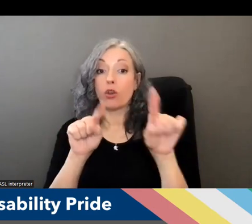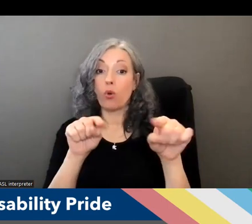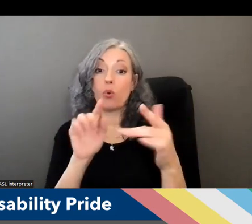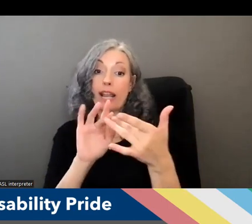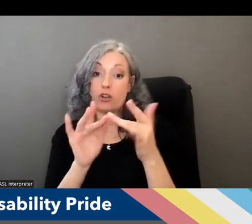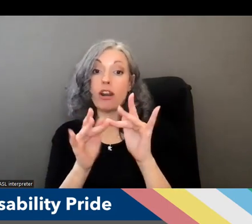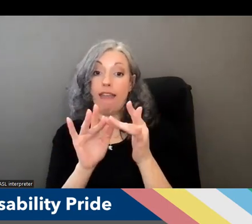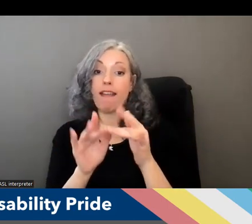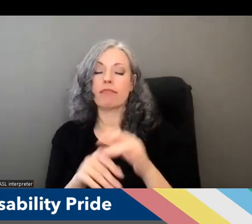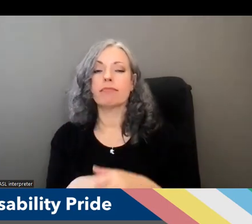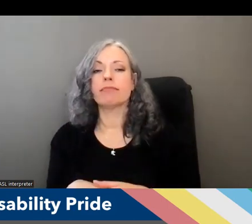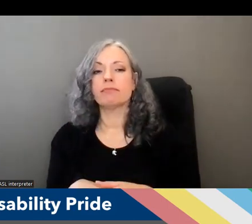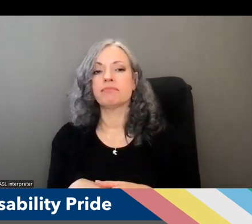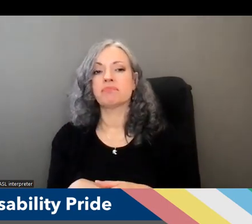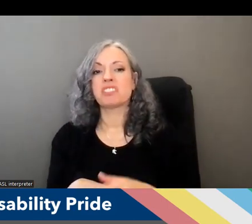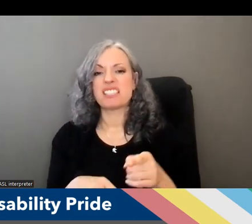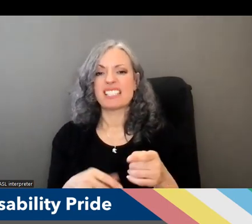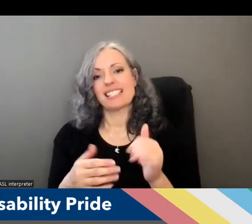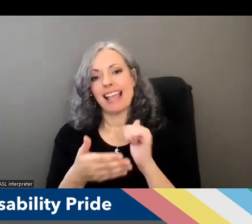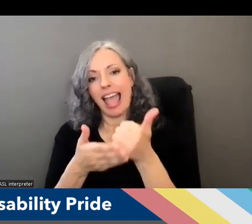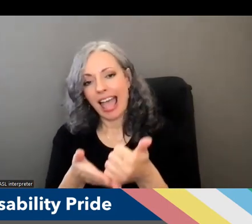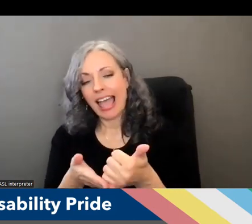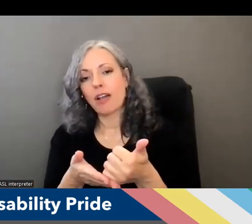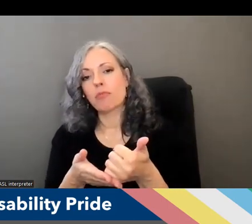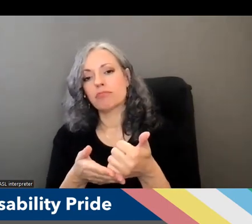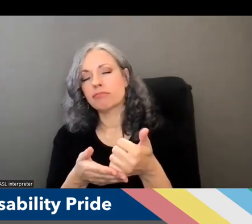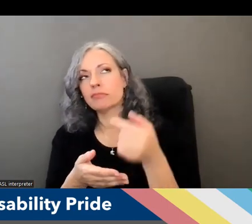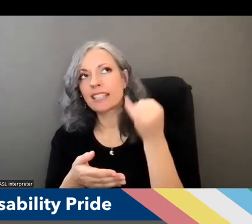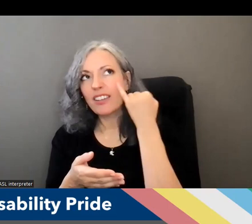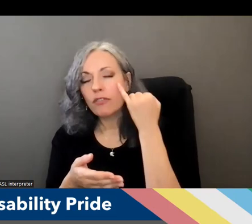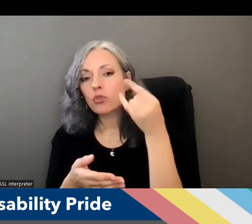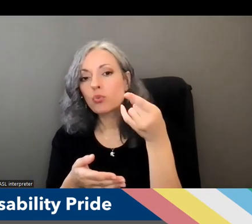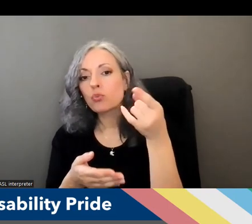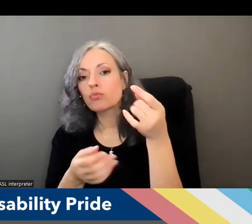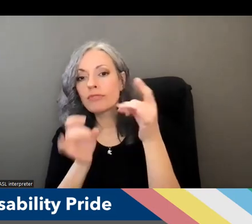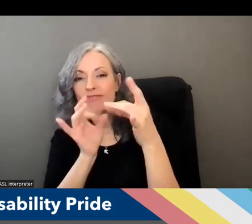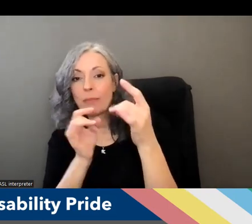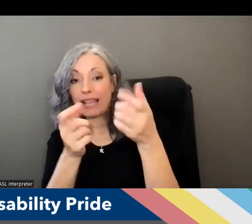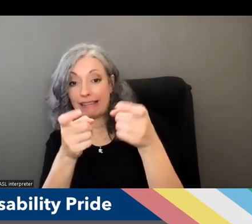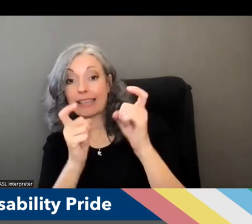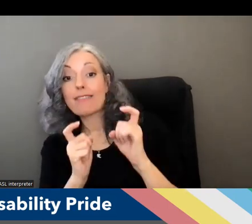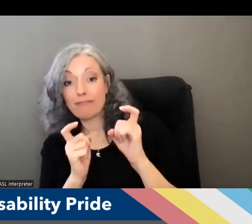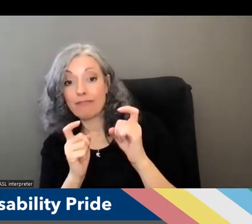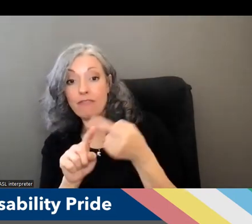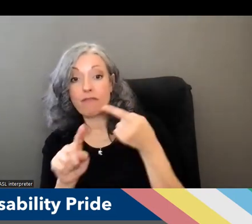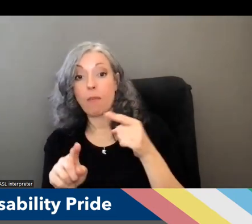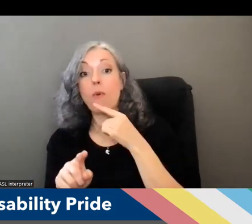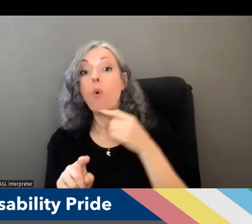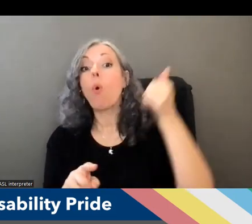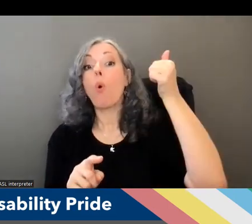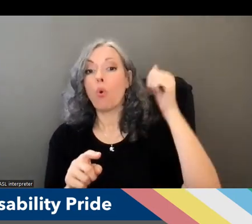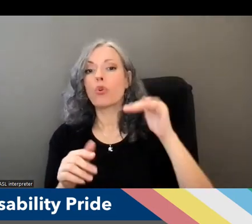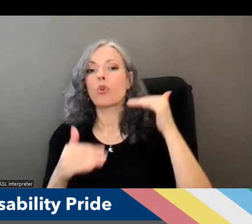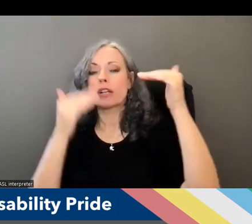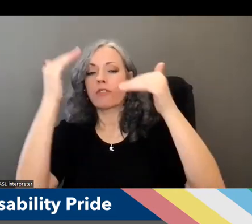this is how we will elicit feedback direct feedback feedback and input from older adults in